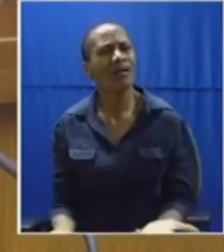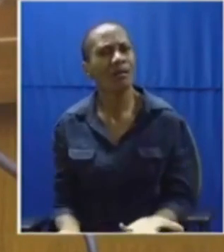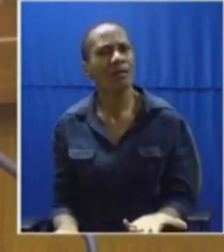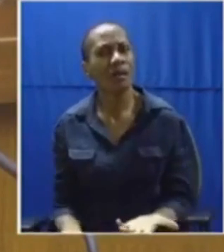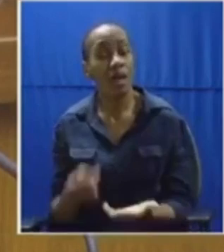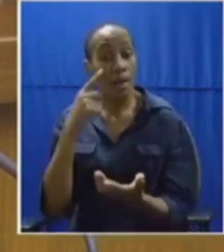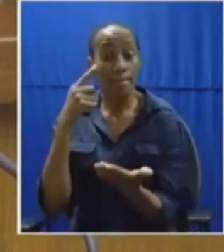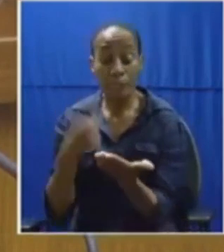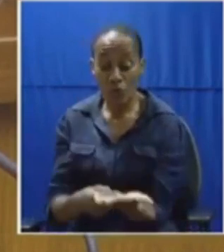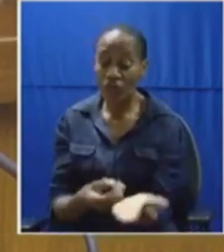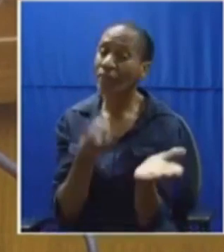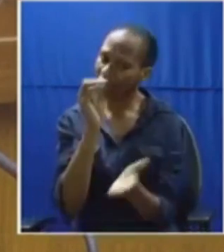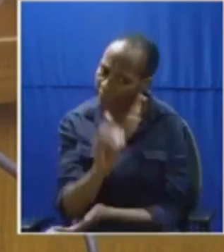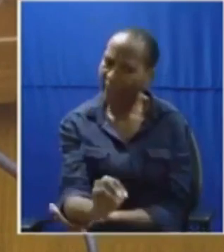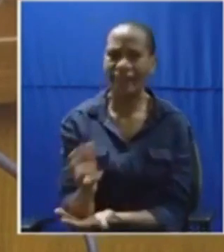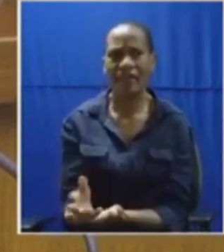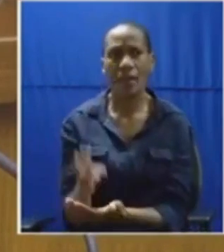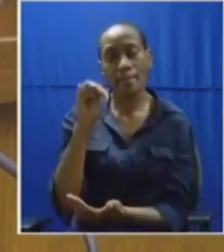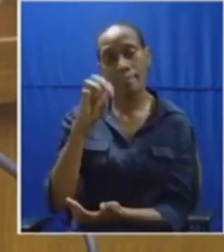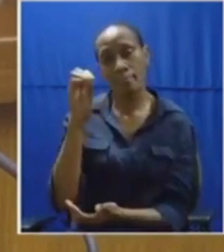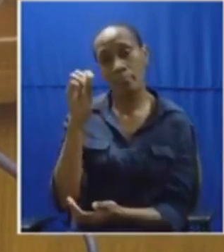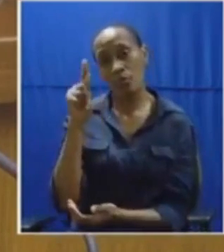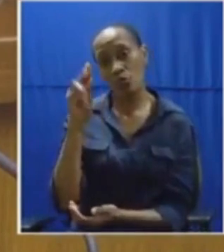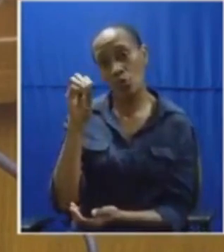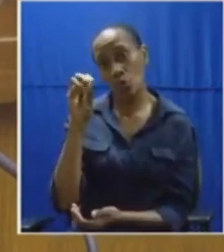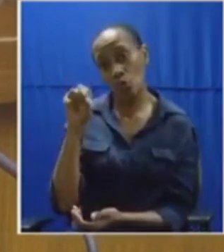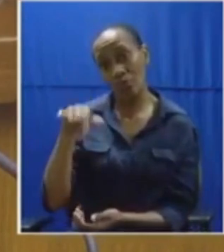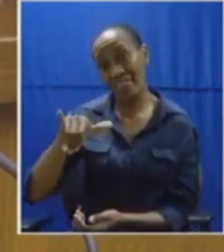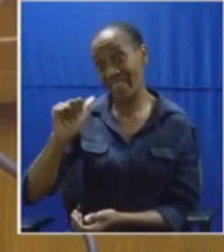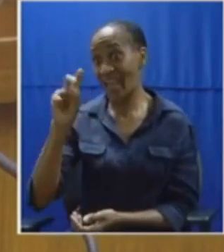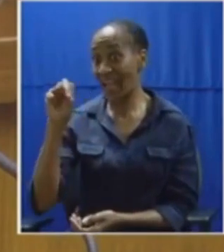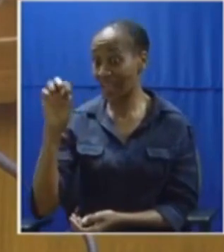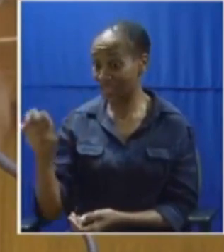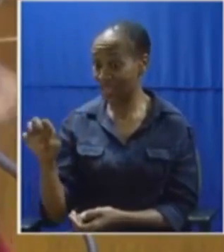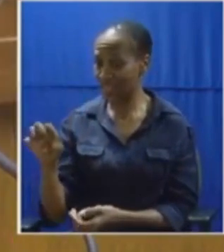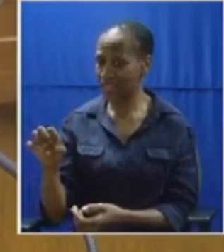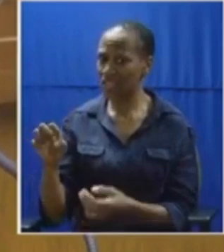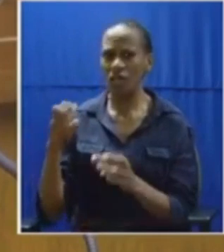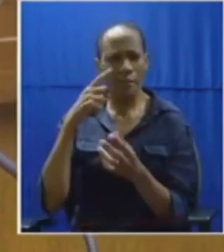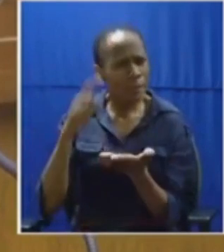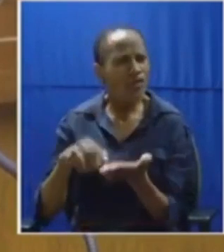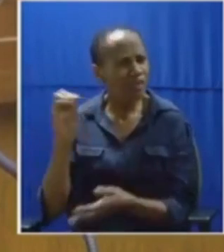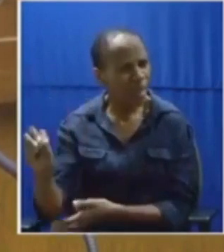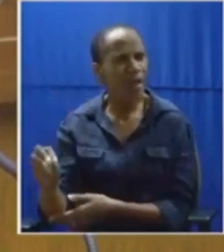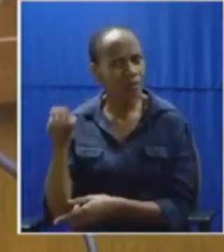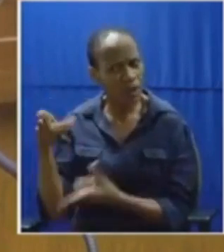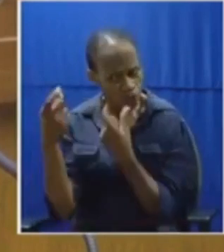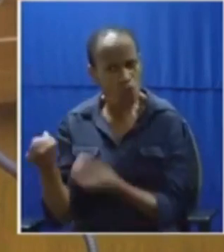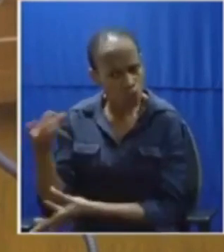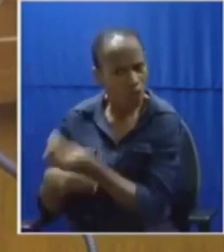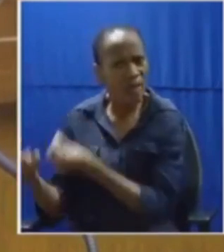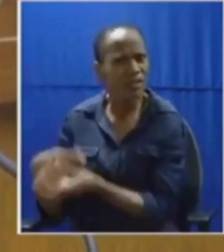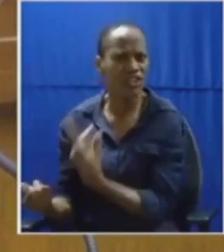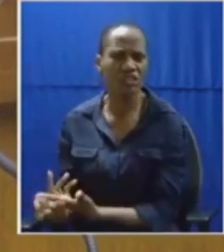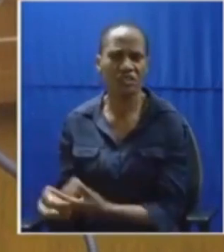evidence of nonvula implicated honorable nonvula implicated in corruption she has even